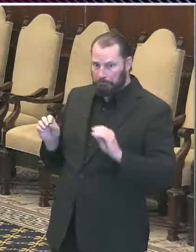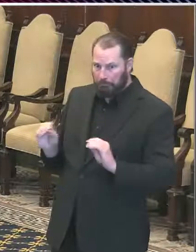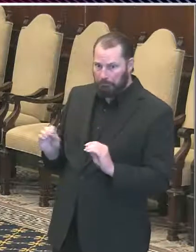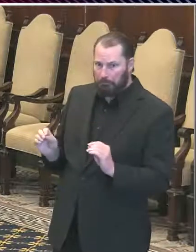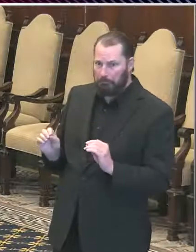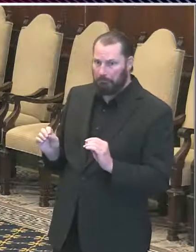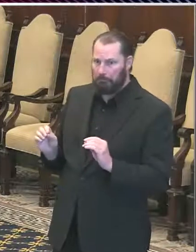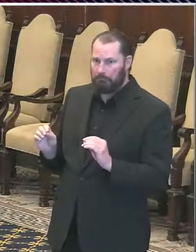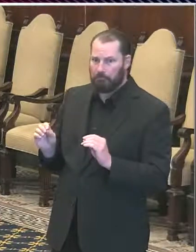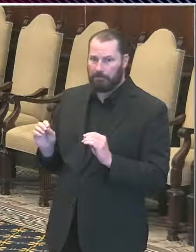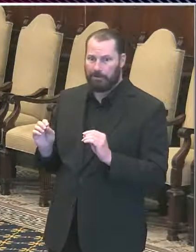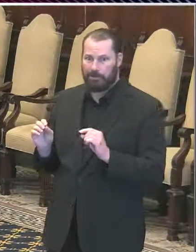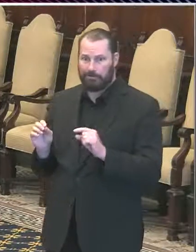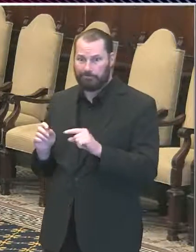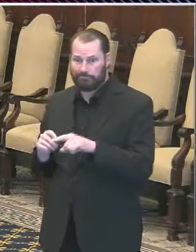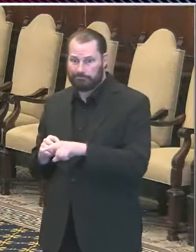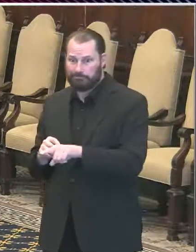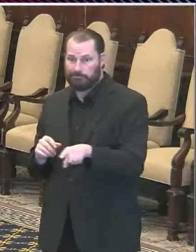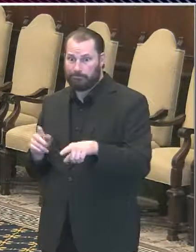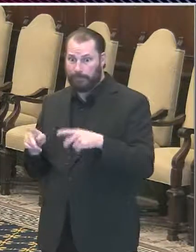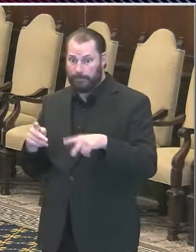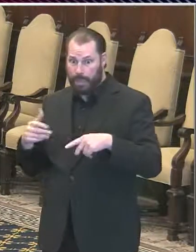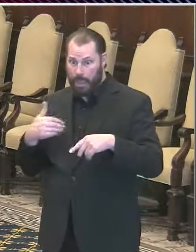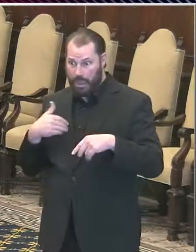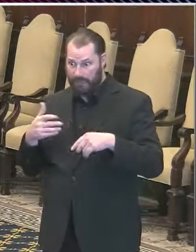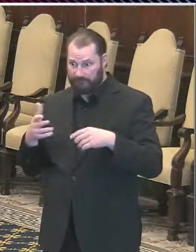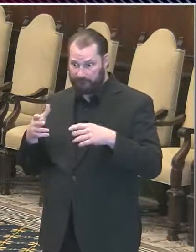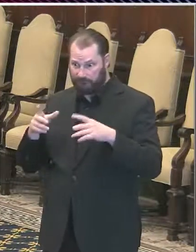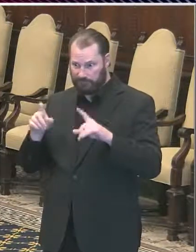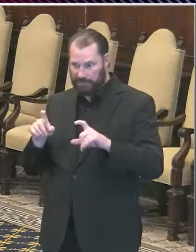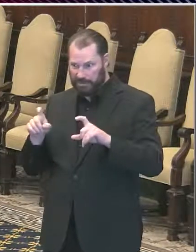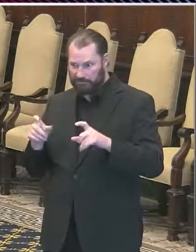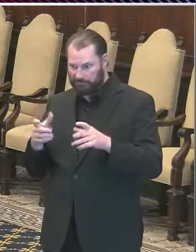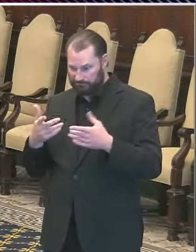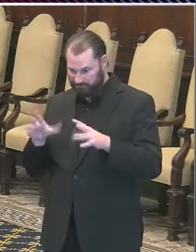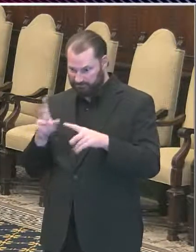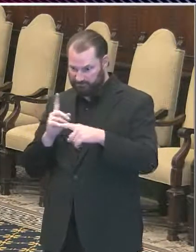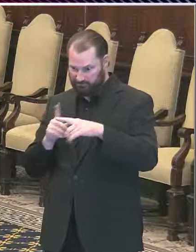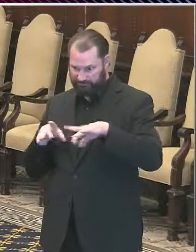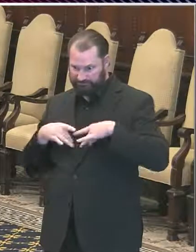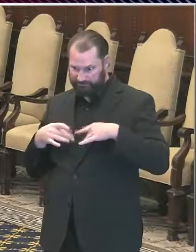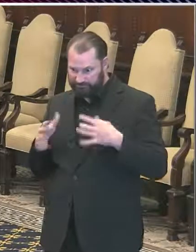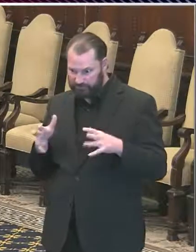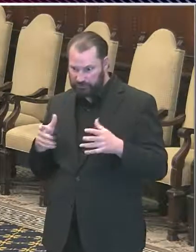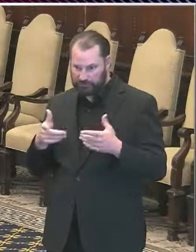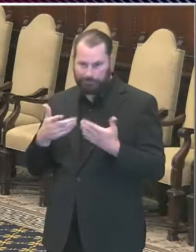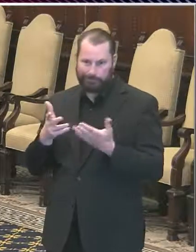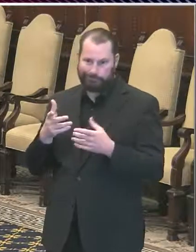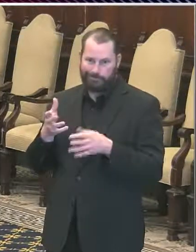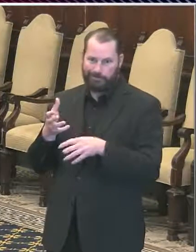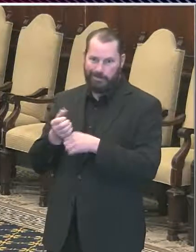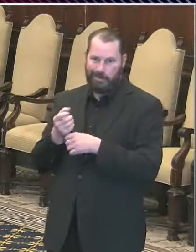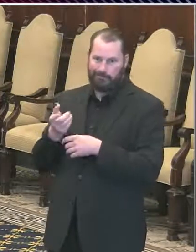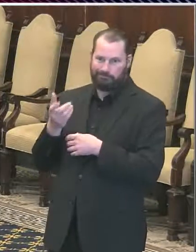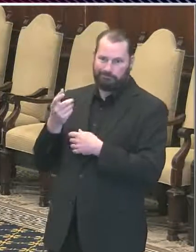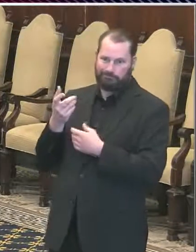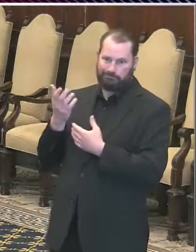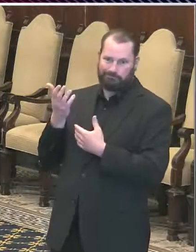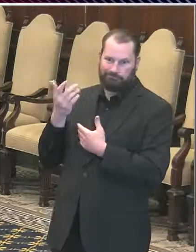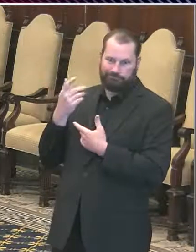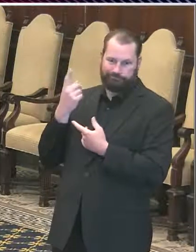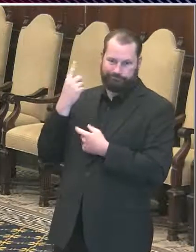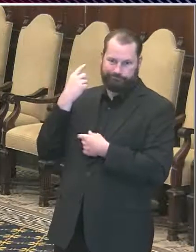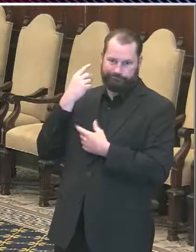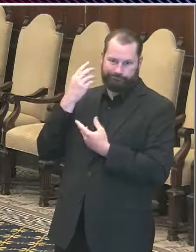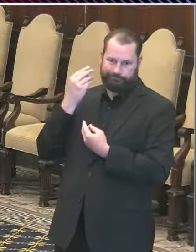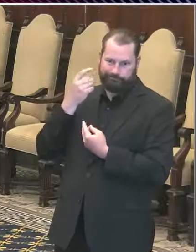in the past you know that the test can stay positive for a long time even after you recovered and not infectious. I think we're going to learn with this. This is an